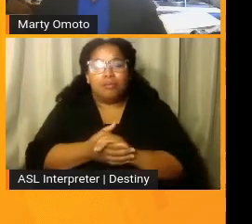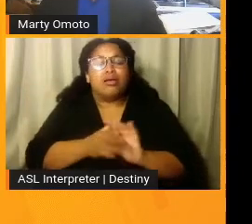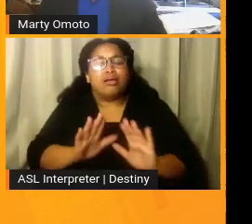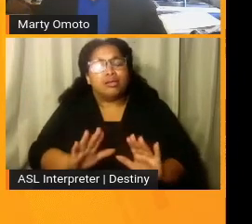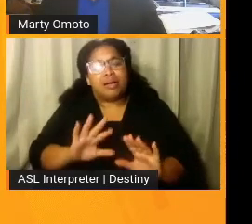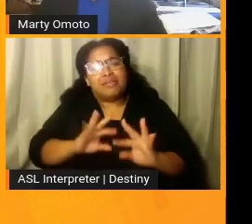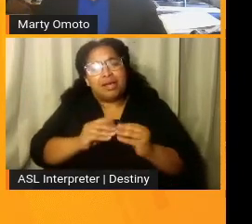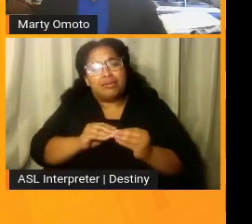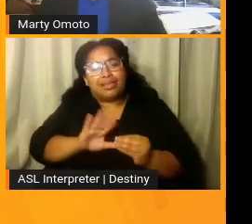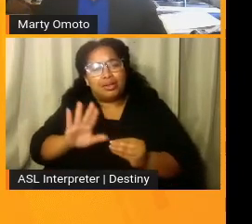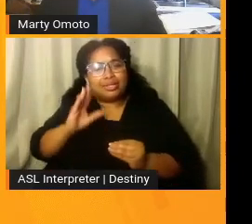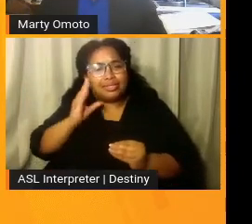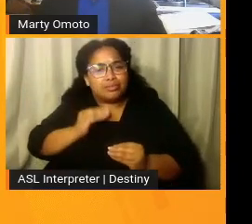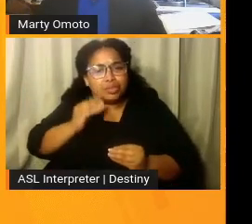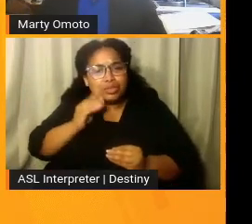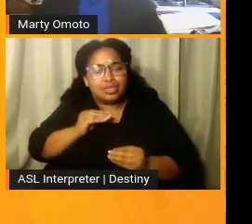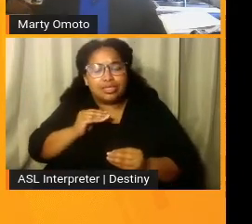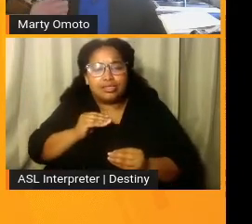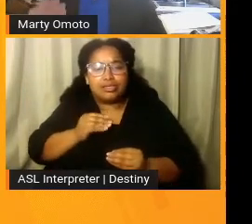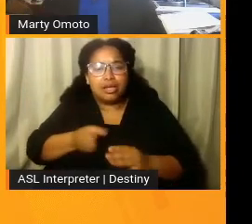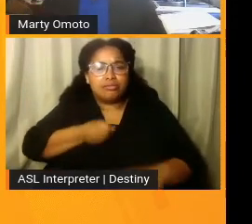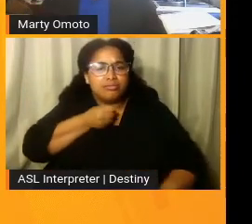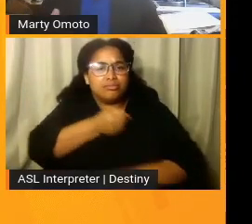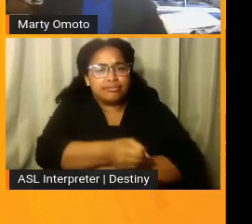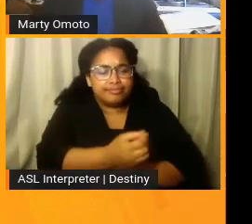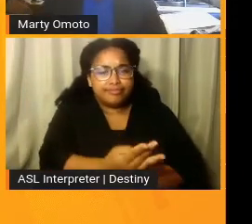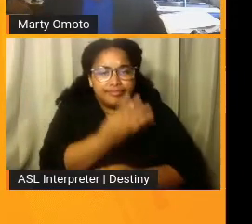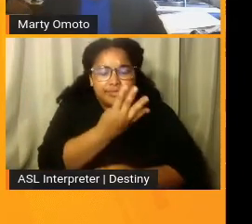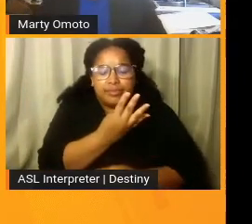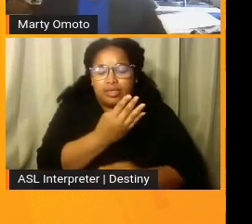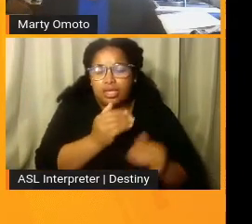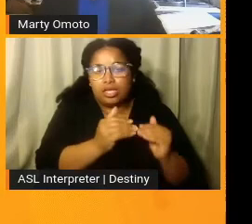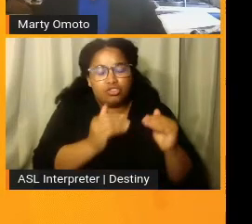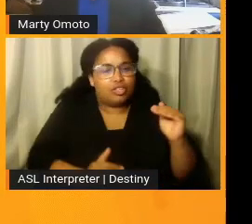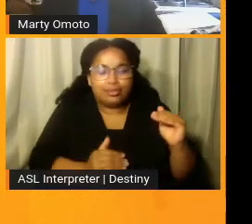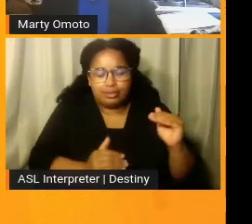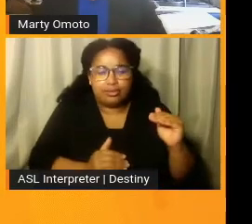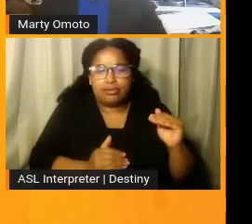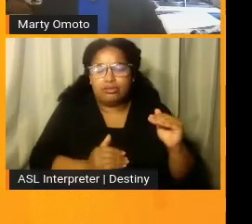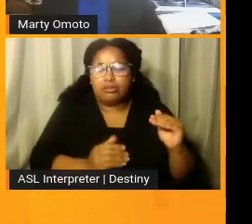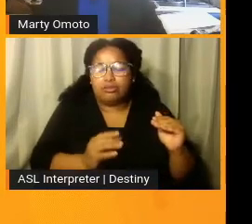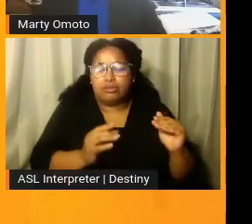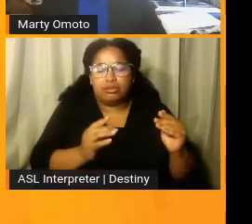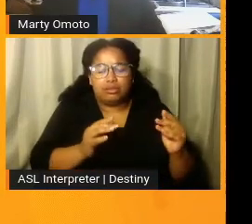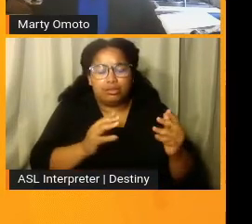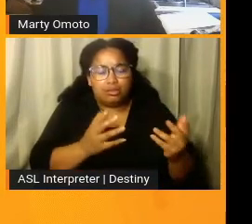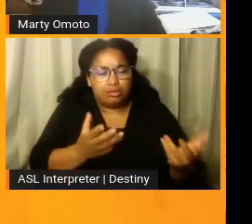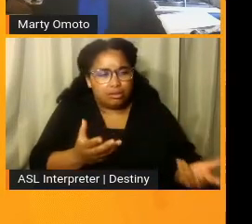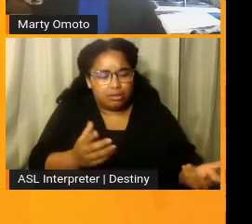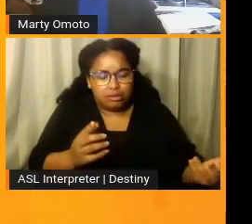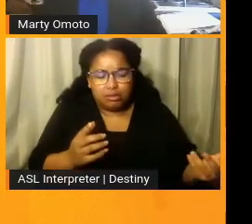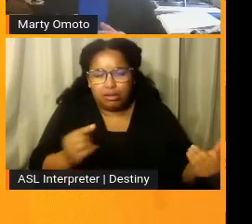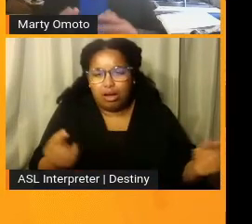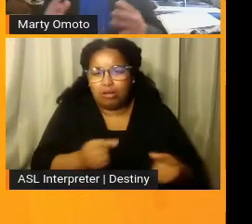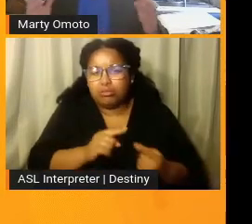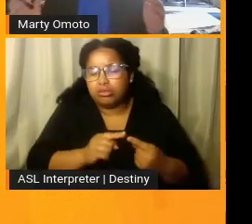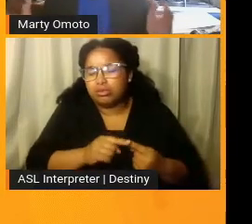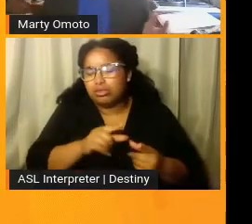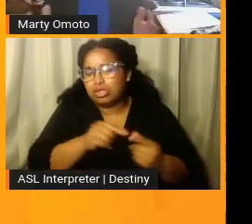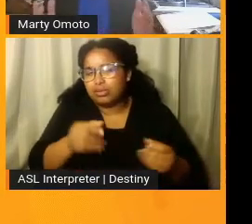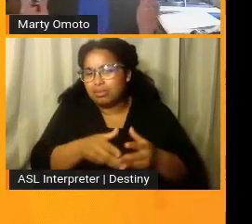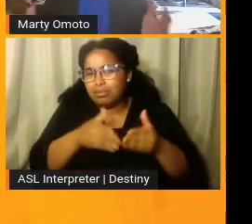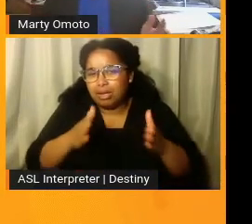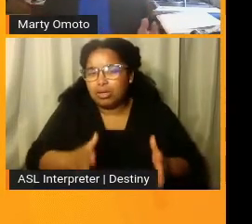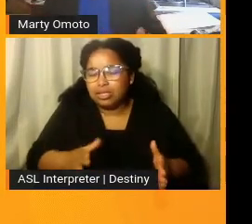being interned, uh, the injustice that was done to the Japanese Americans. Um, it was the greatest